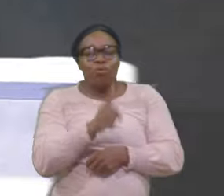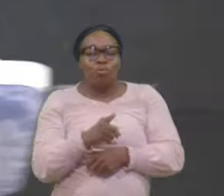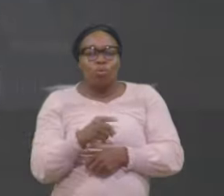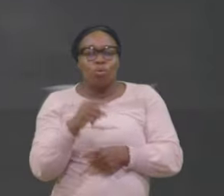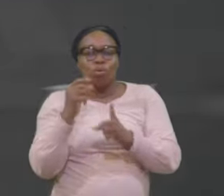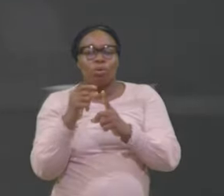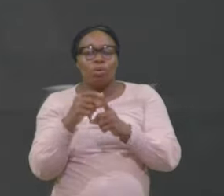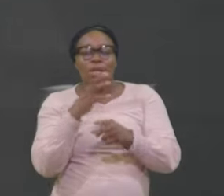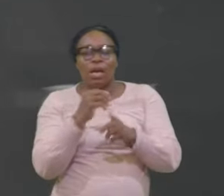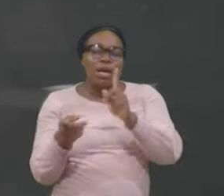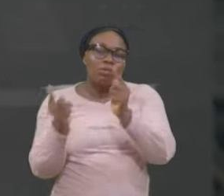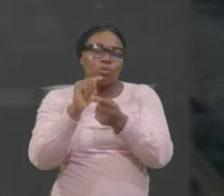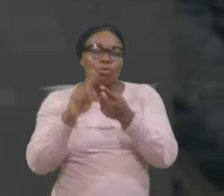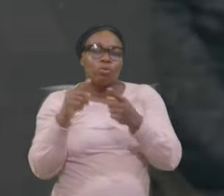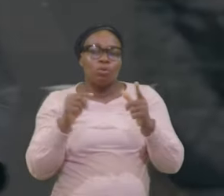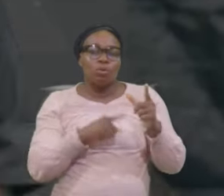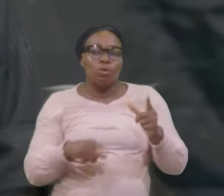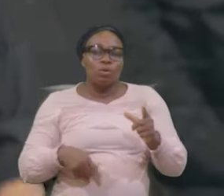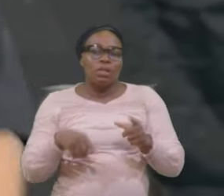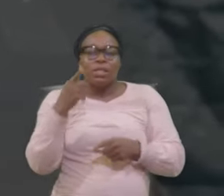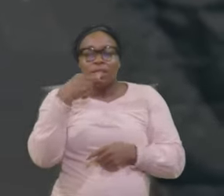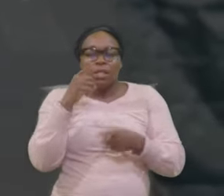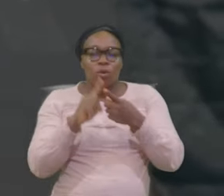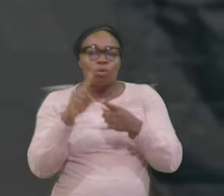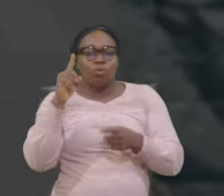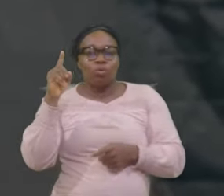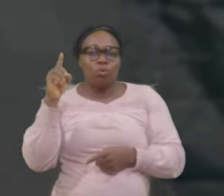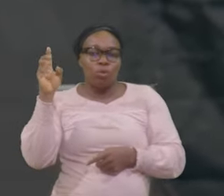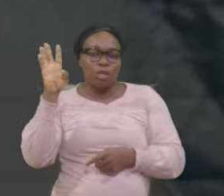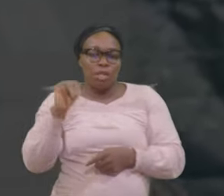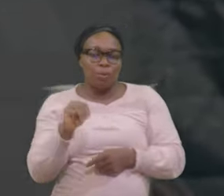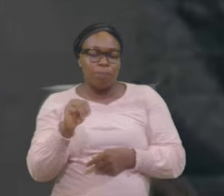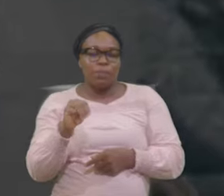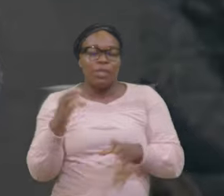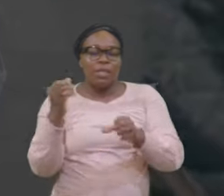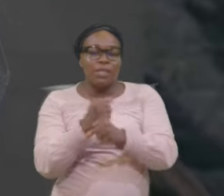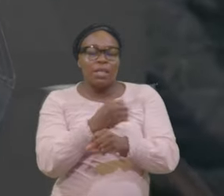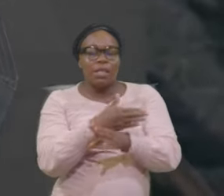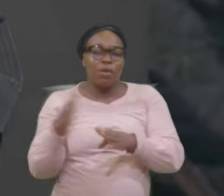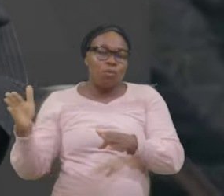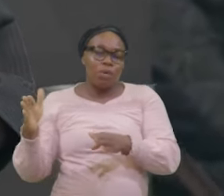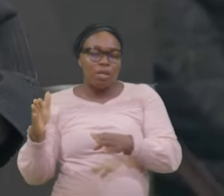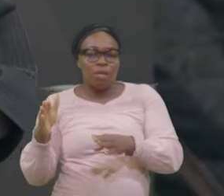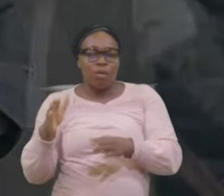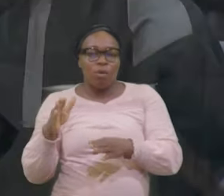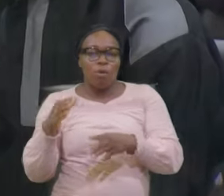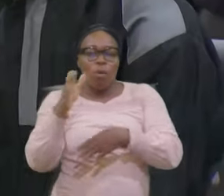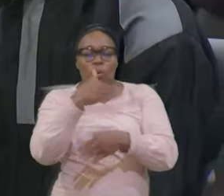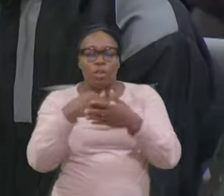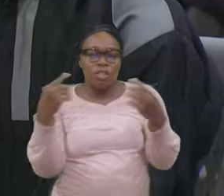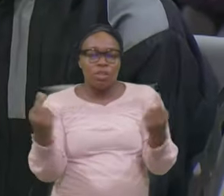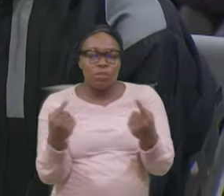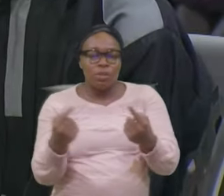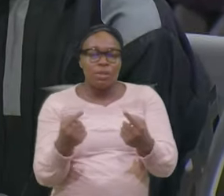the Lord Say Unto Him Take Away All Inequity And